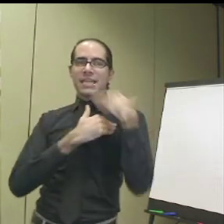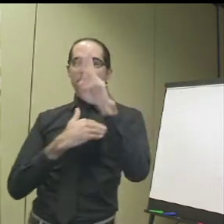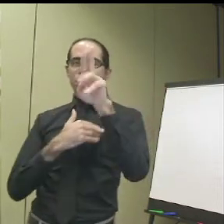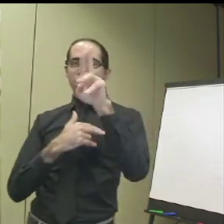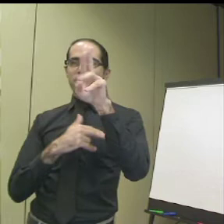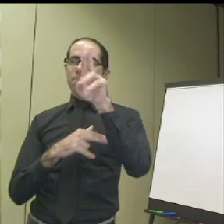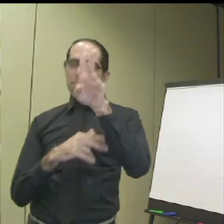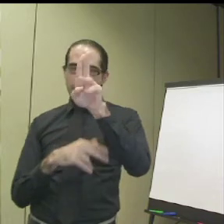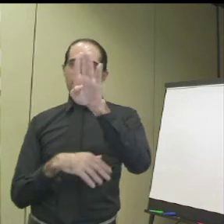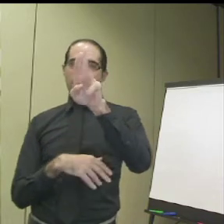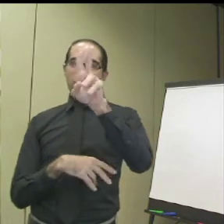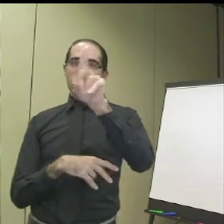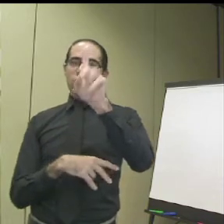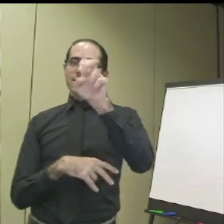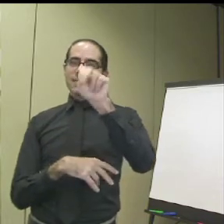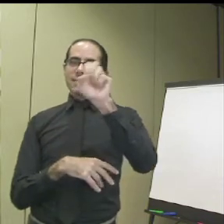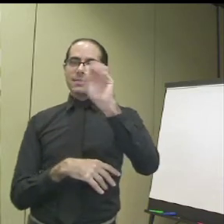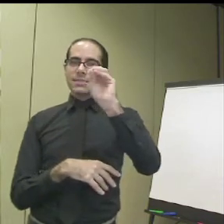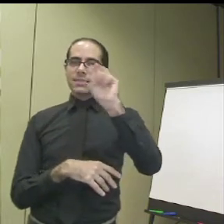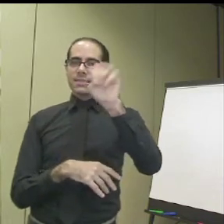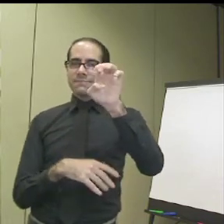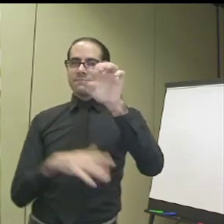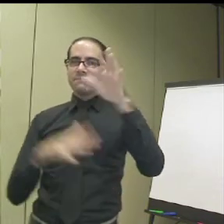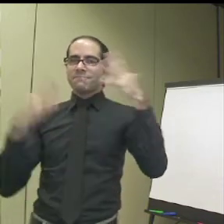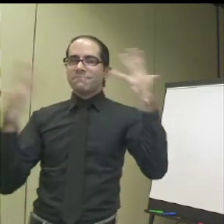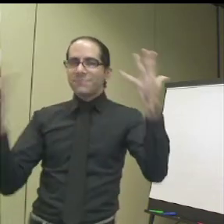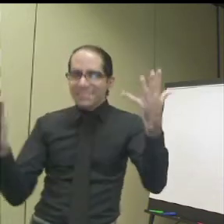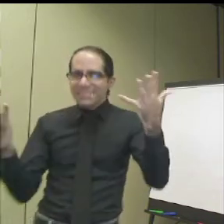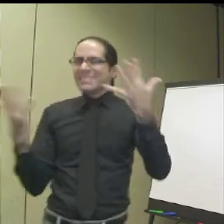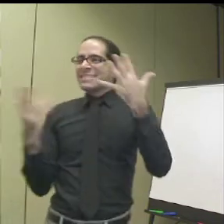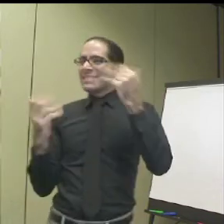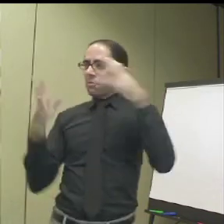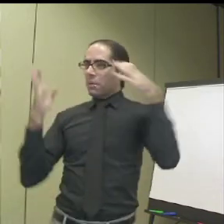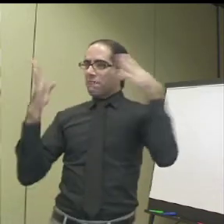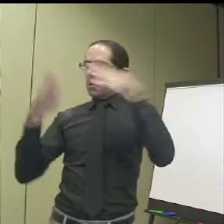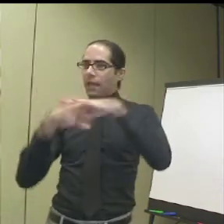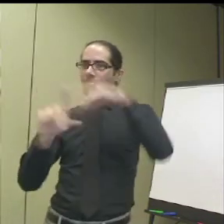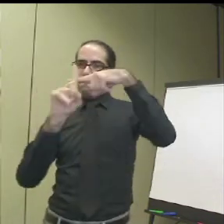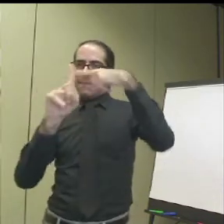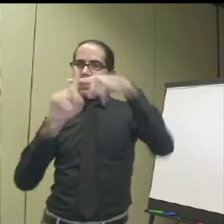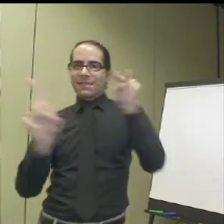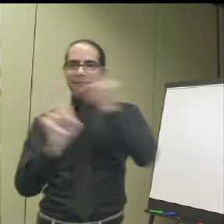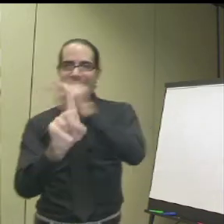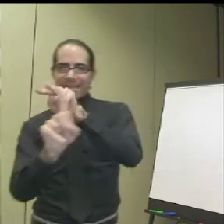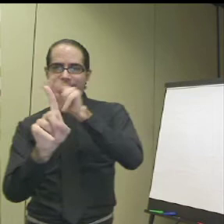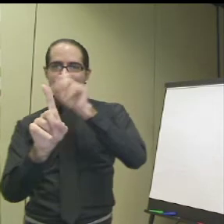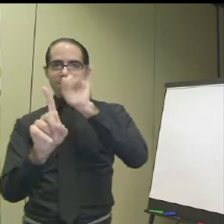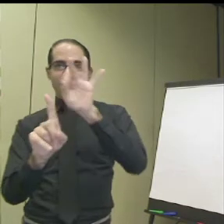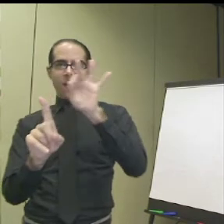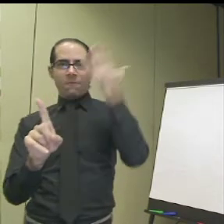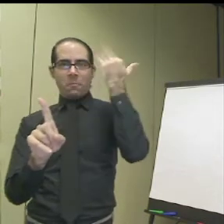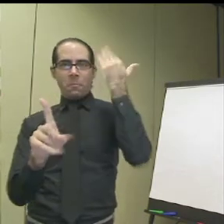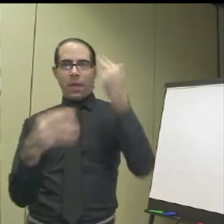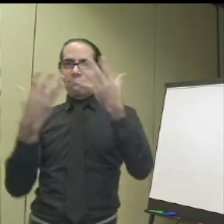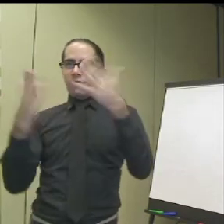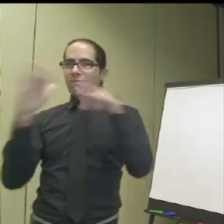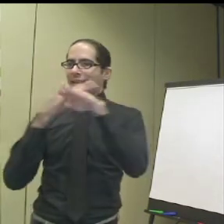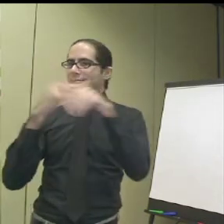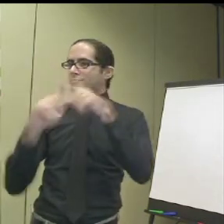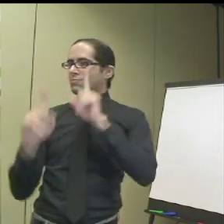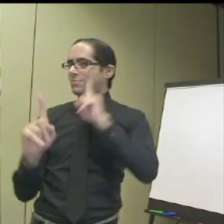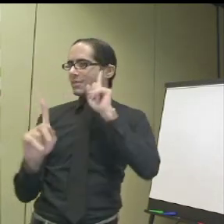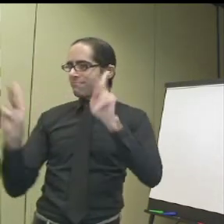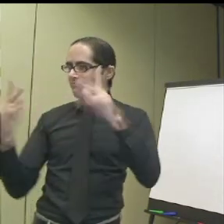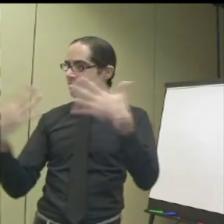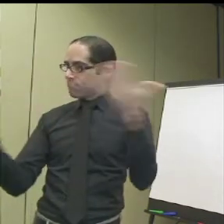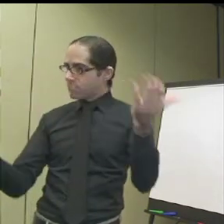Some of it can be sort of a negative connotation. And sound like it's burdensome for places to accommodate people